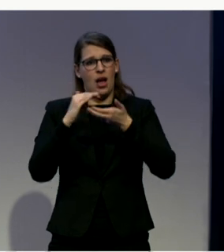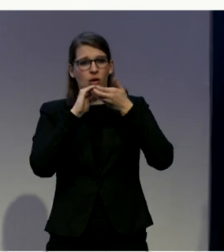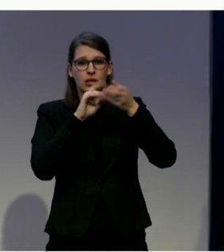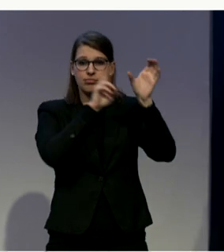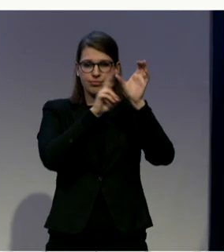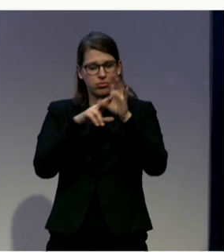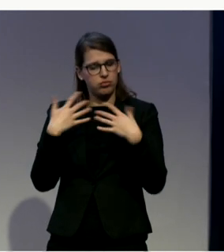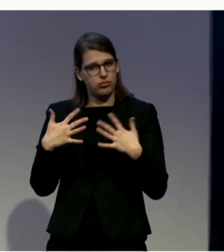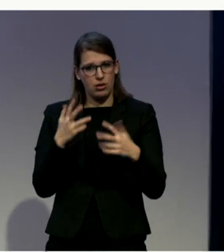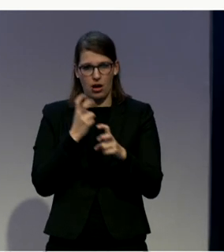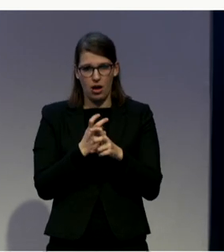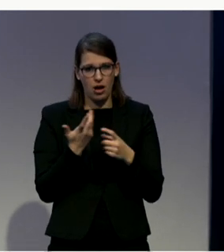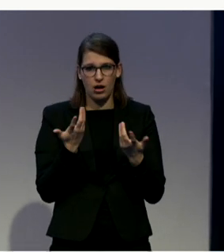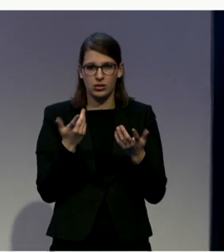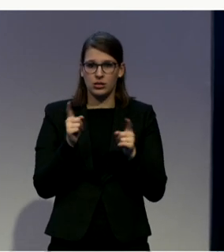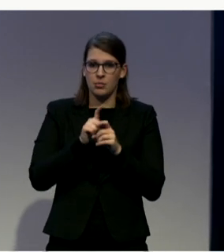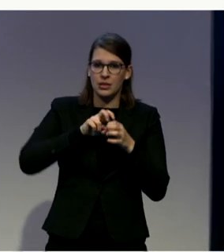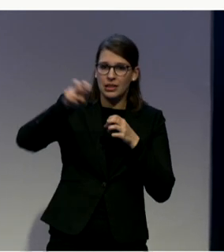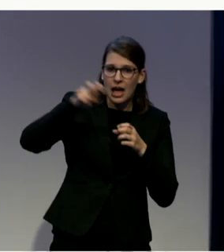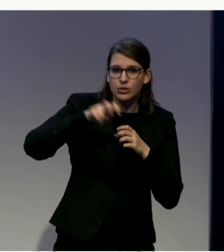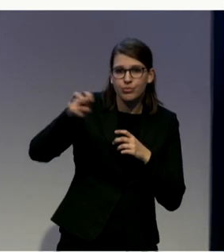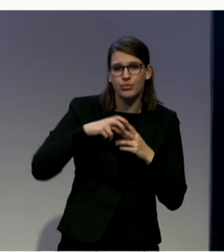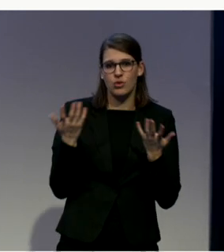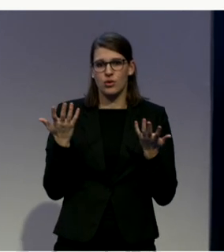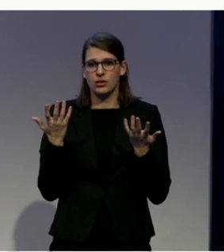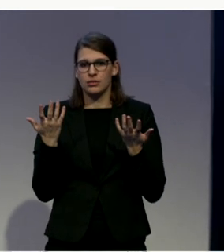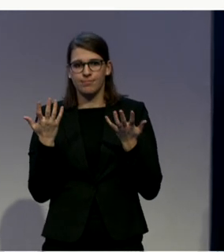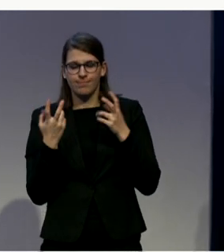that. So I don't know if there's anything else you can think of.